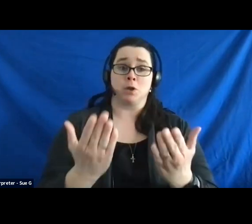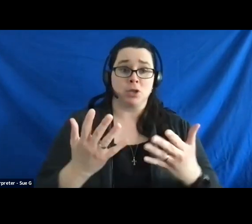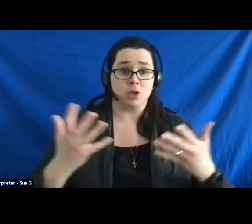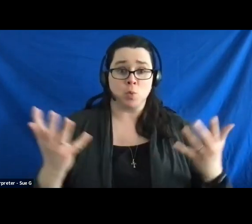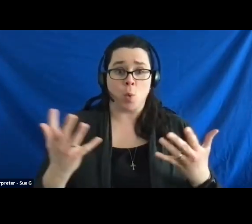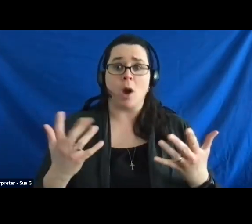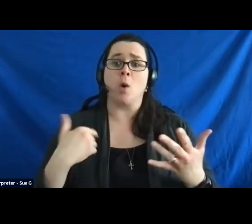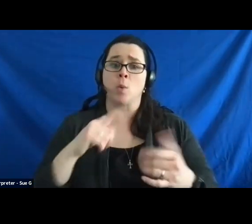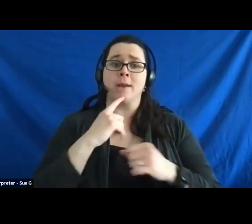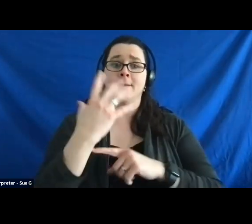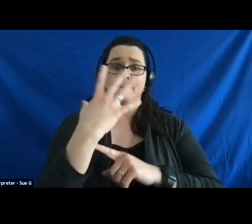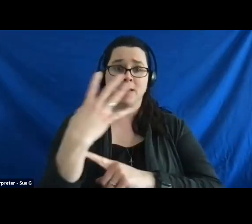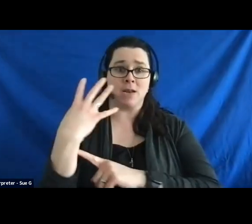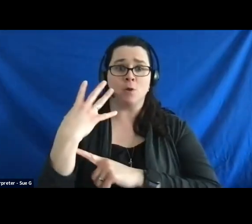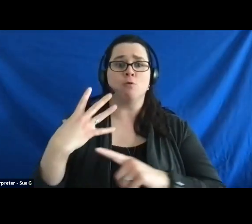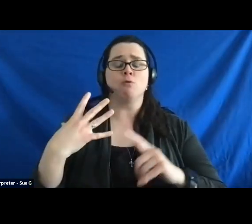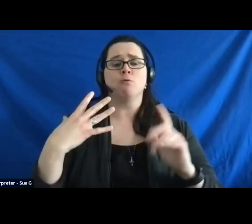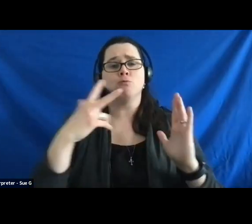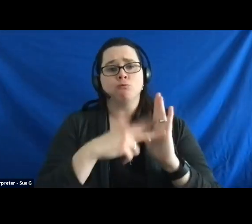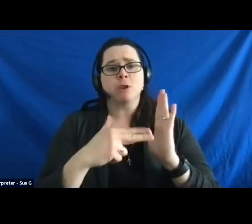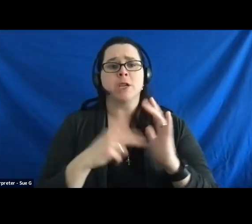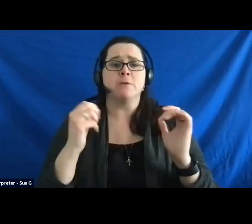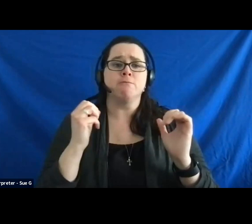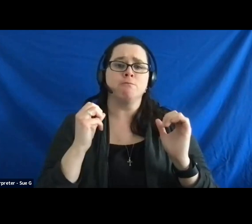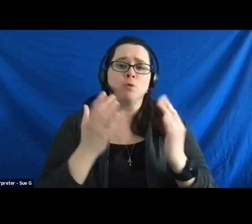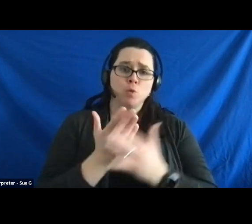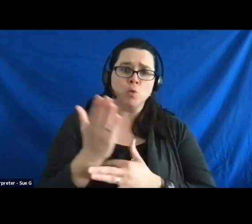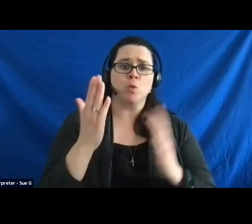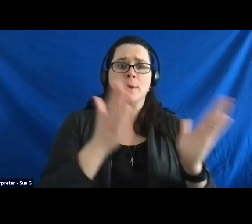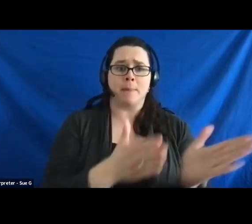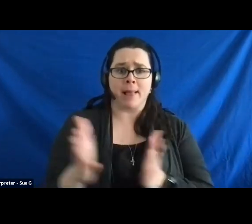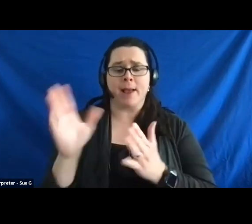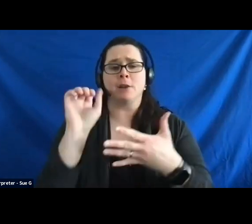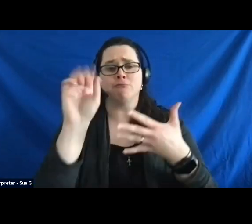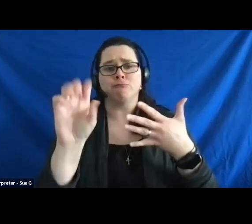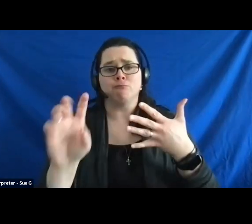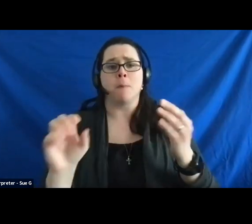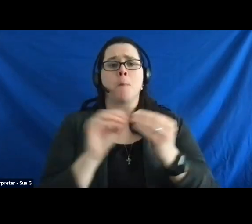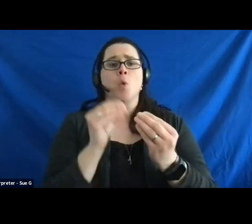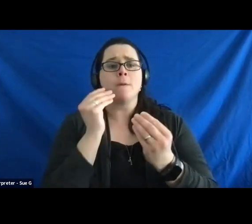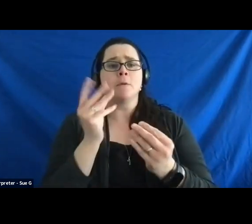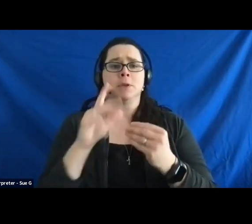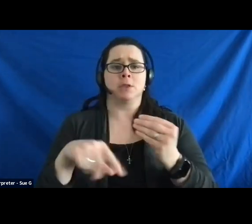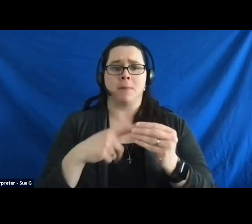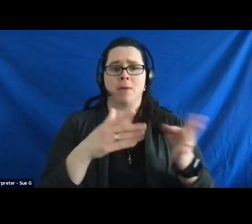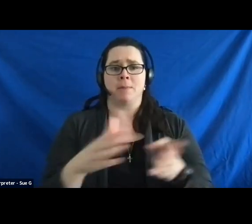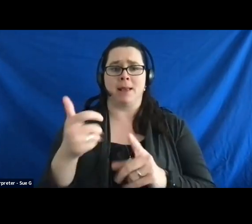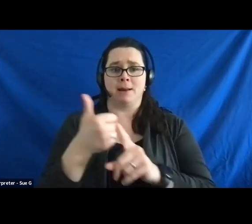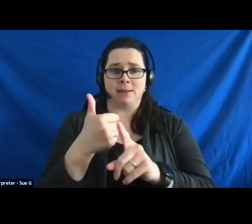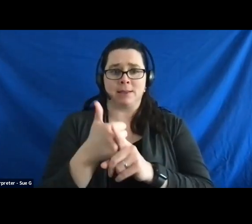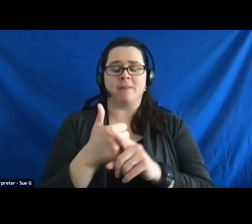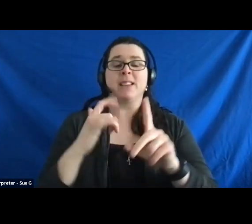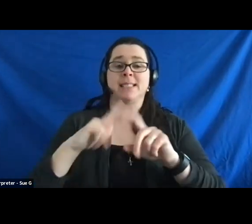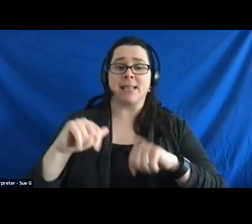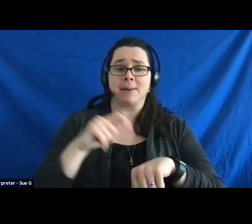video reading through the plan while providing some additional information about the plan while